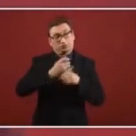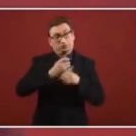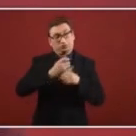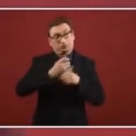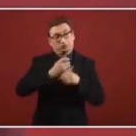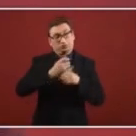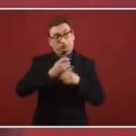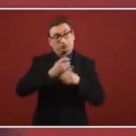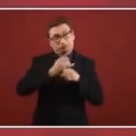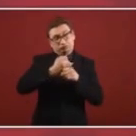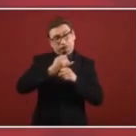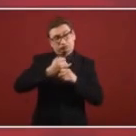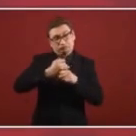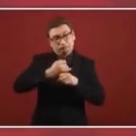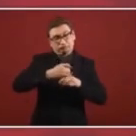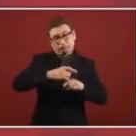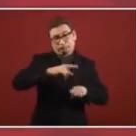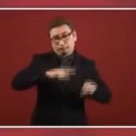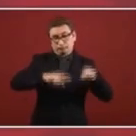in this measure